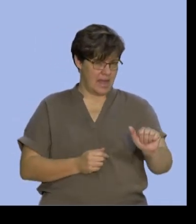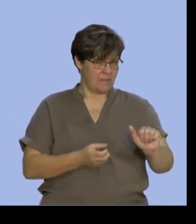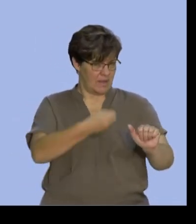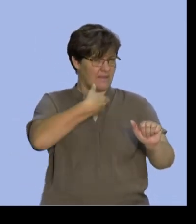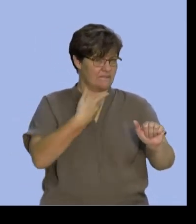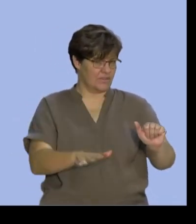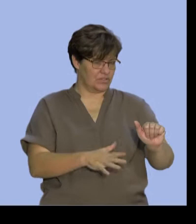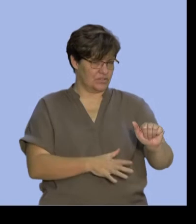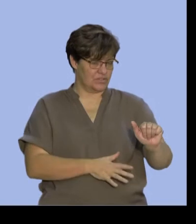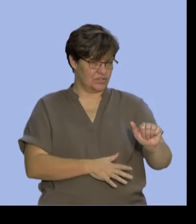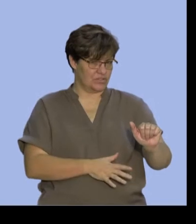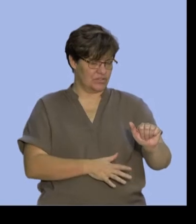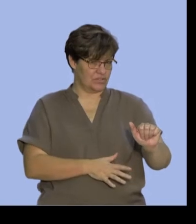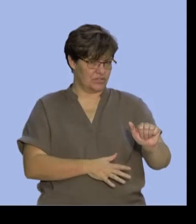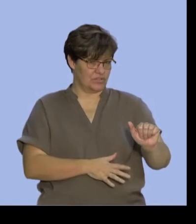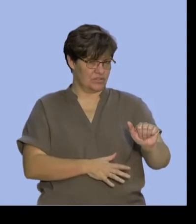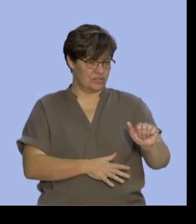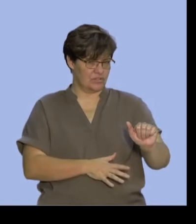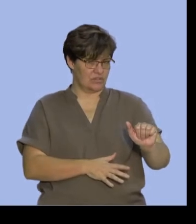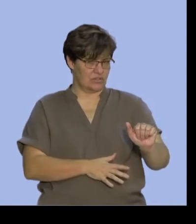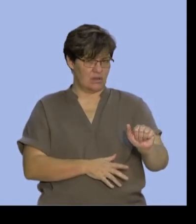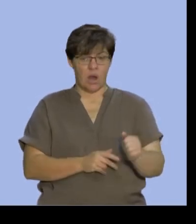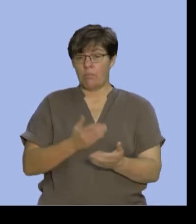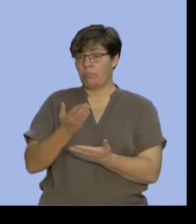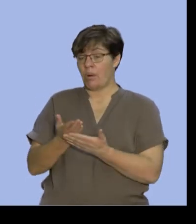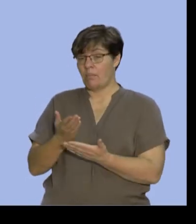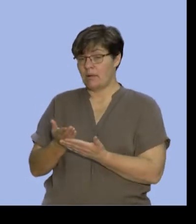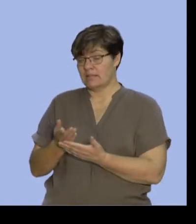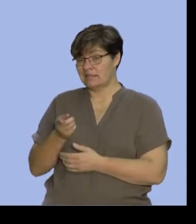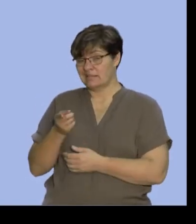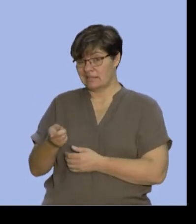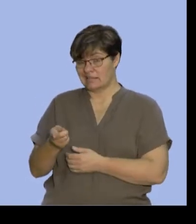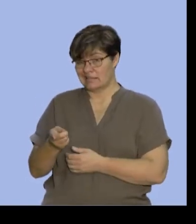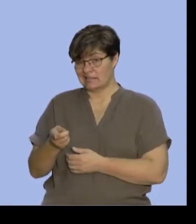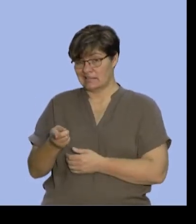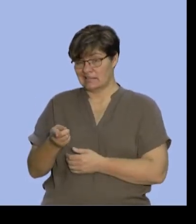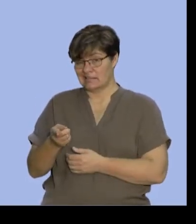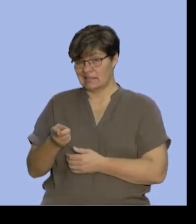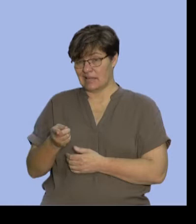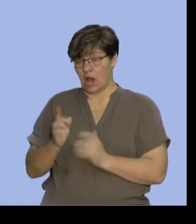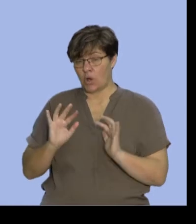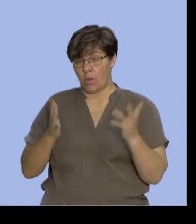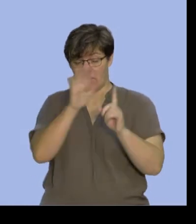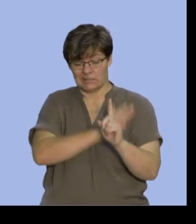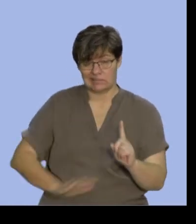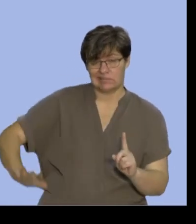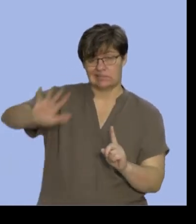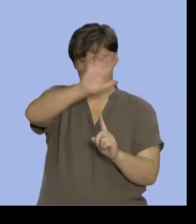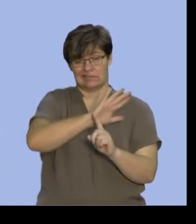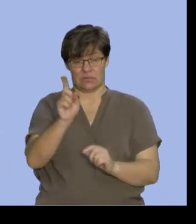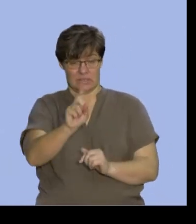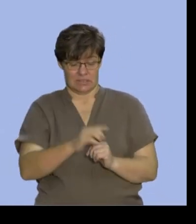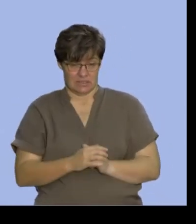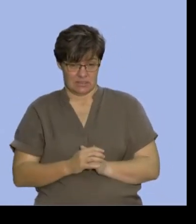why don't I find out what the probability of the complement is? And remember, the probability